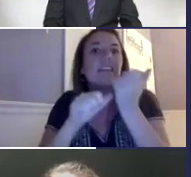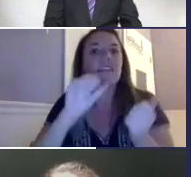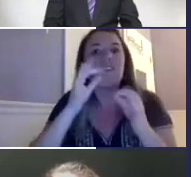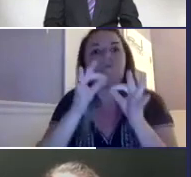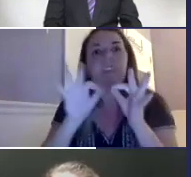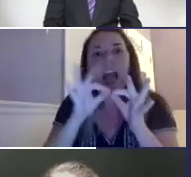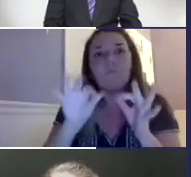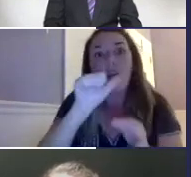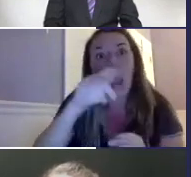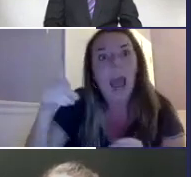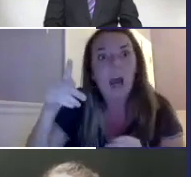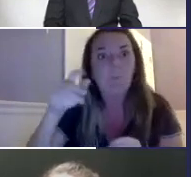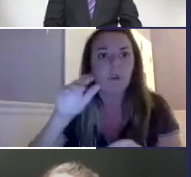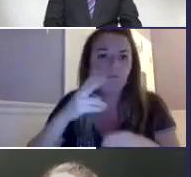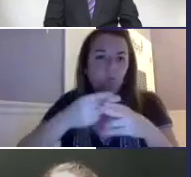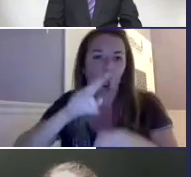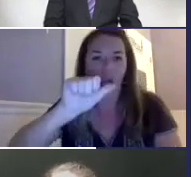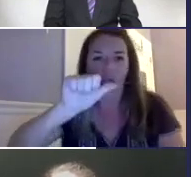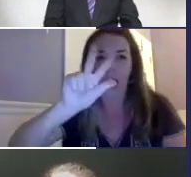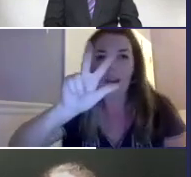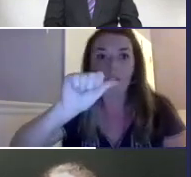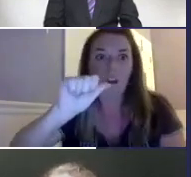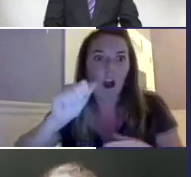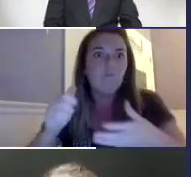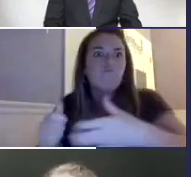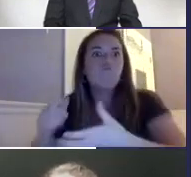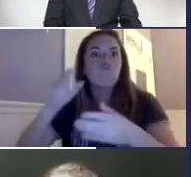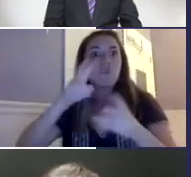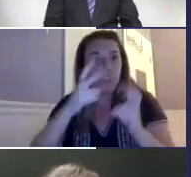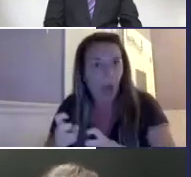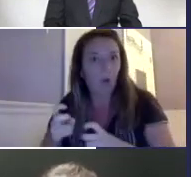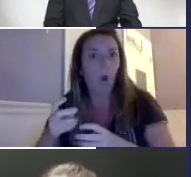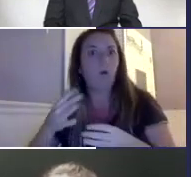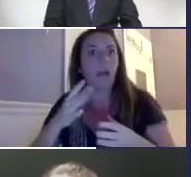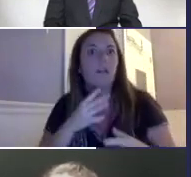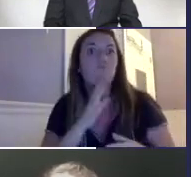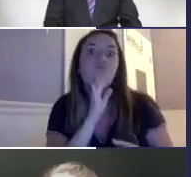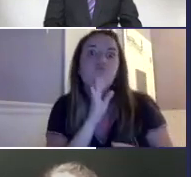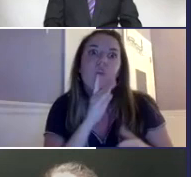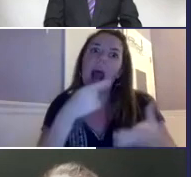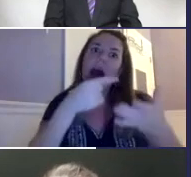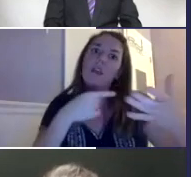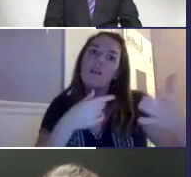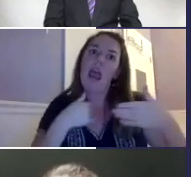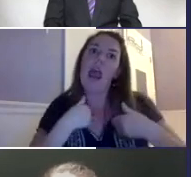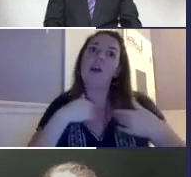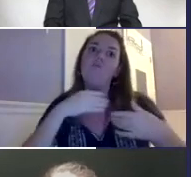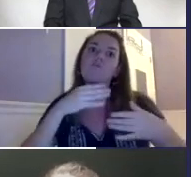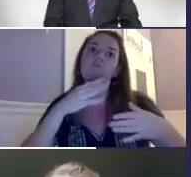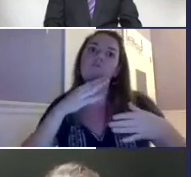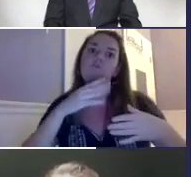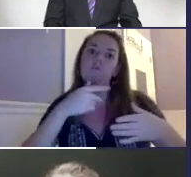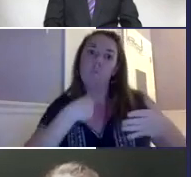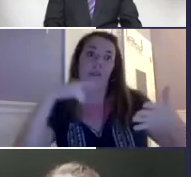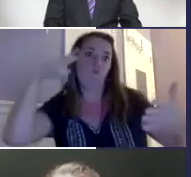did was they pulled up on their phone, the assistant, she had an app called Ava and she had actually downloaded that app and spoke